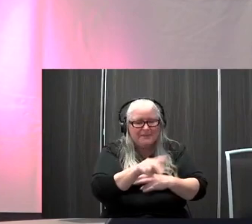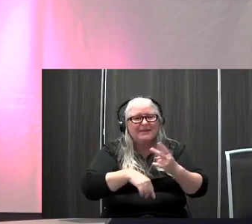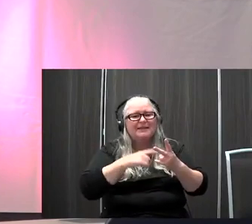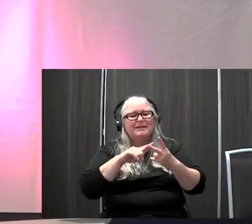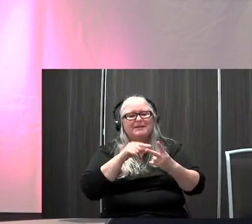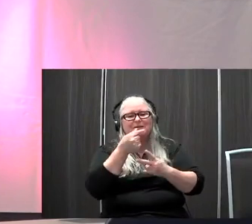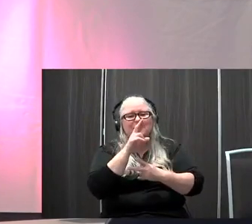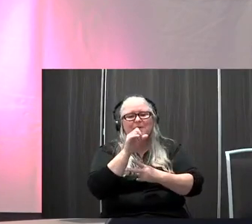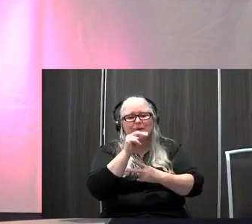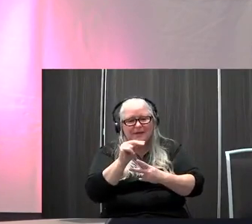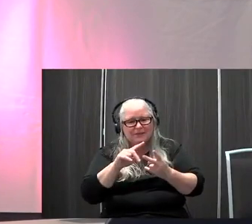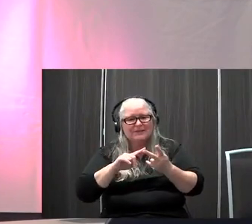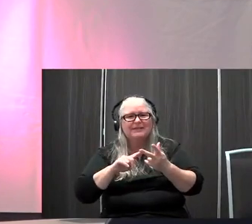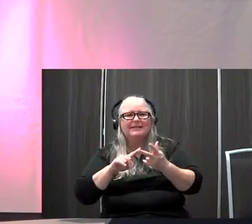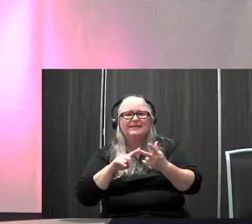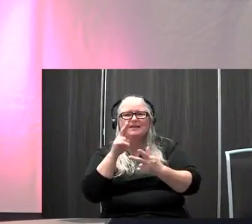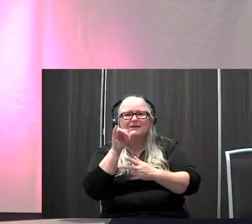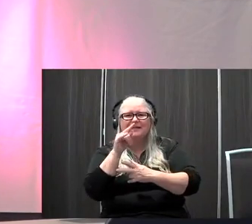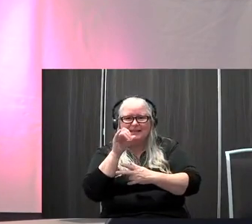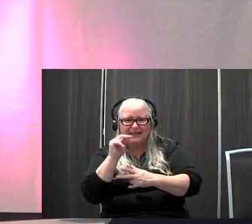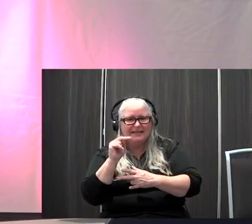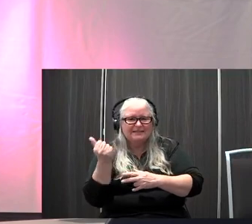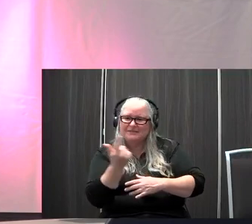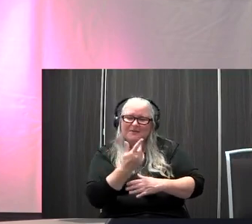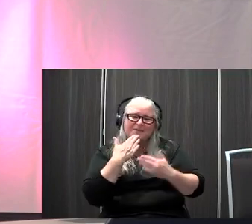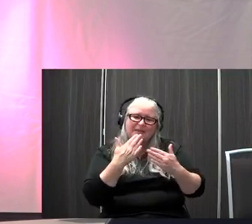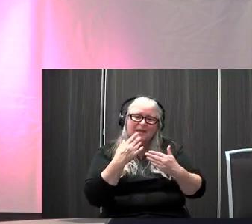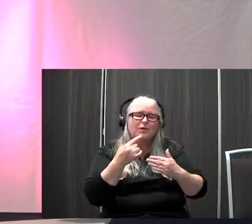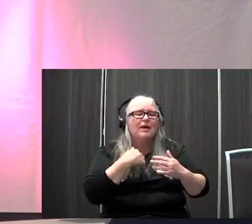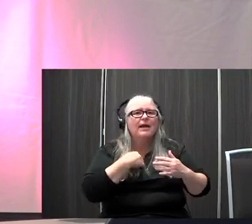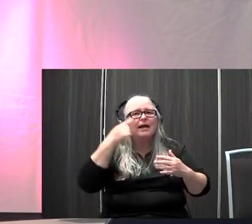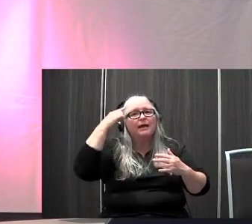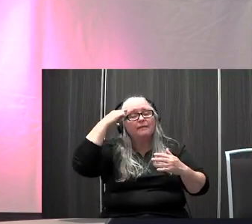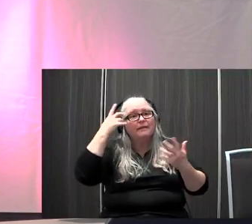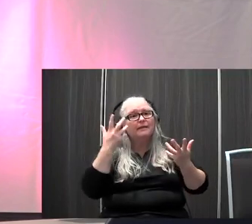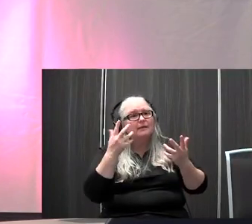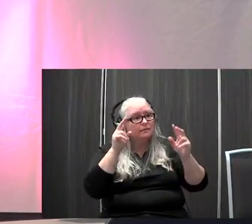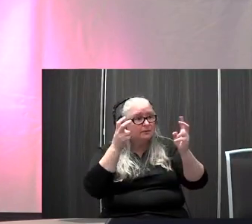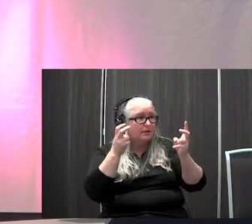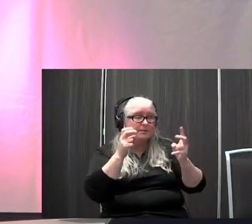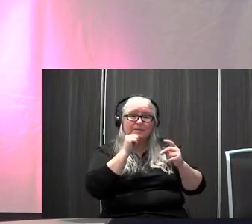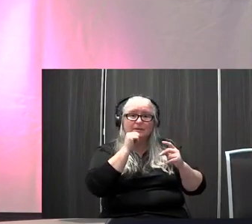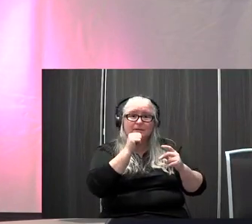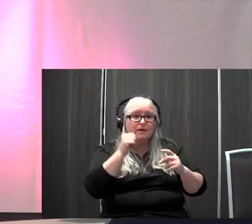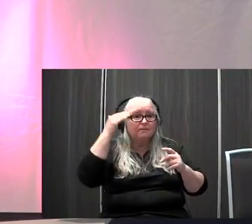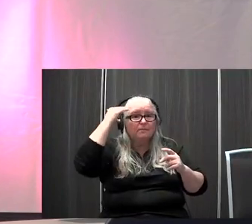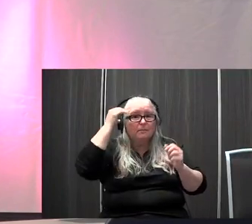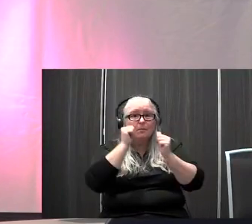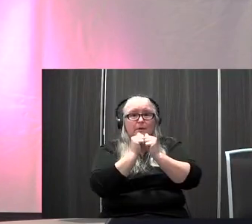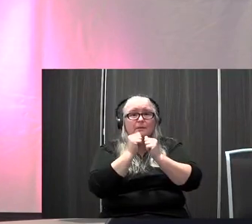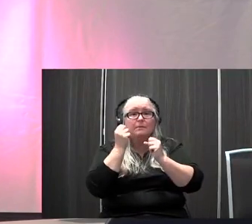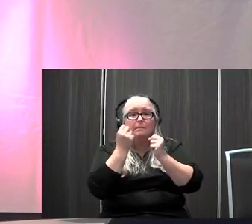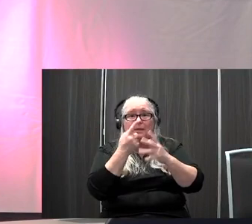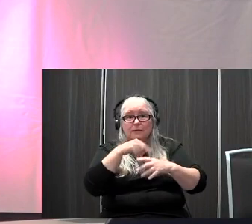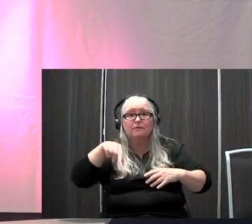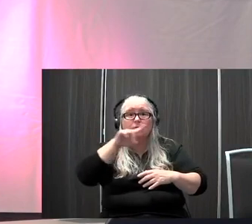I think hopefully a lot of useful, pragmatic information for you guys on a topic that may not be really familiar with to a lot of you. Um,